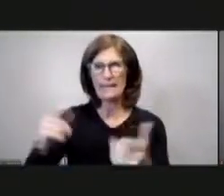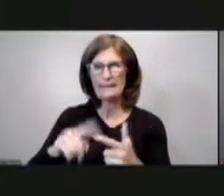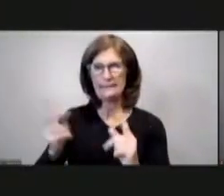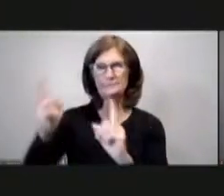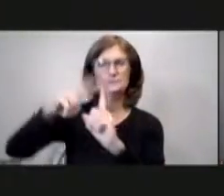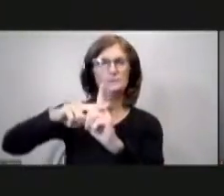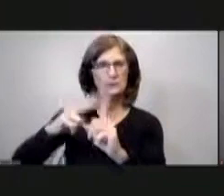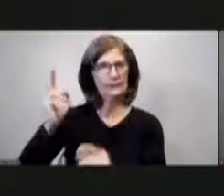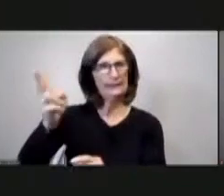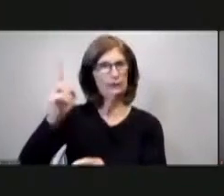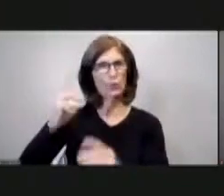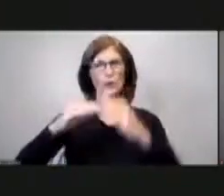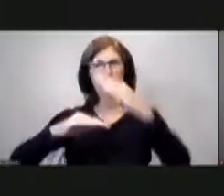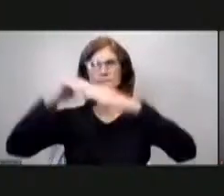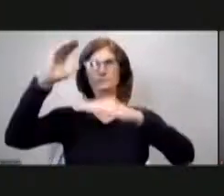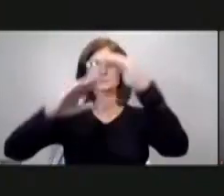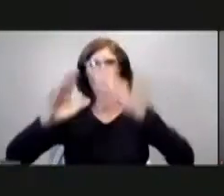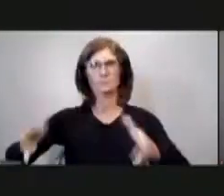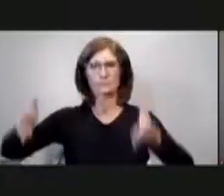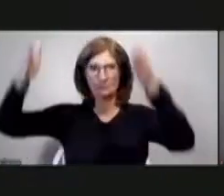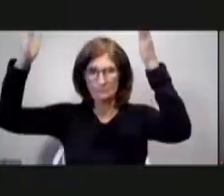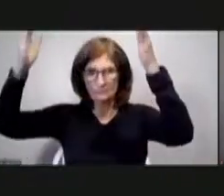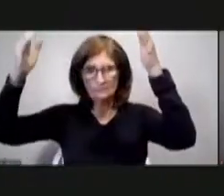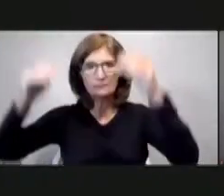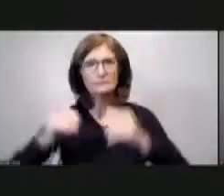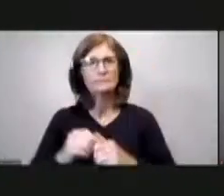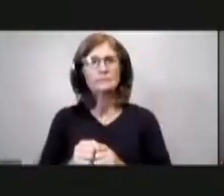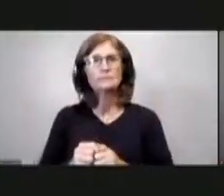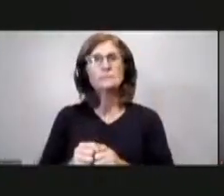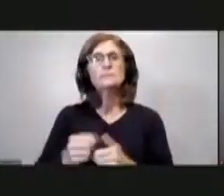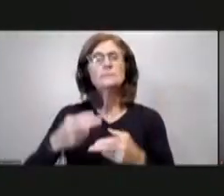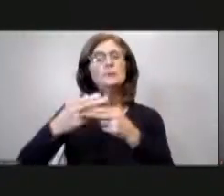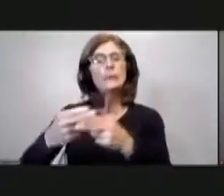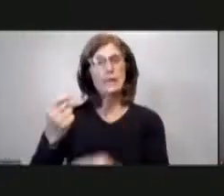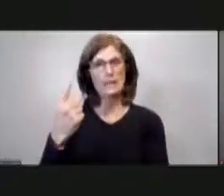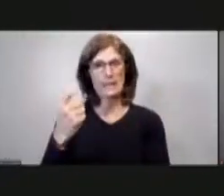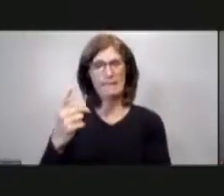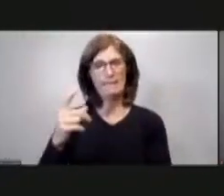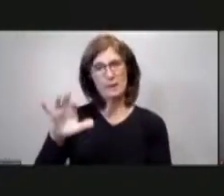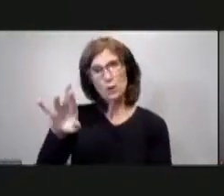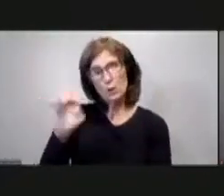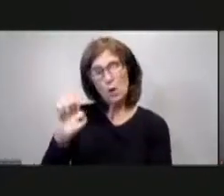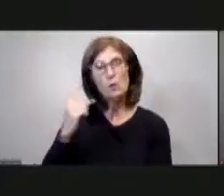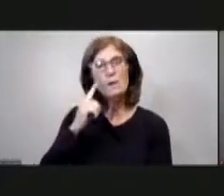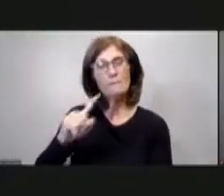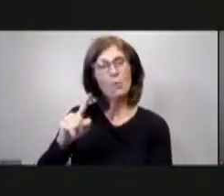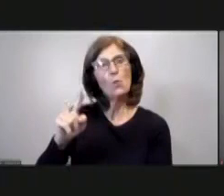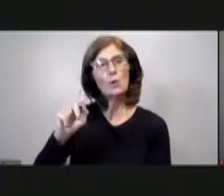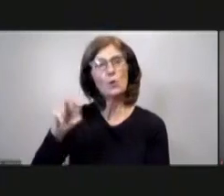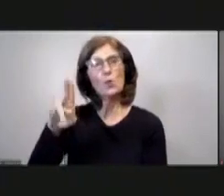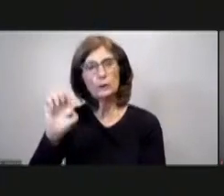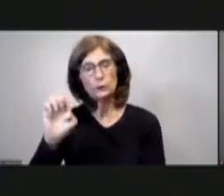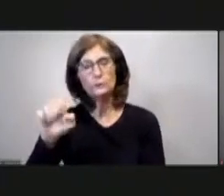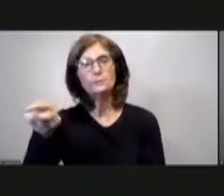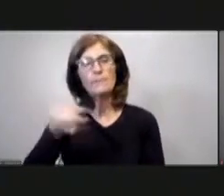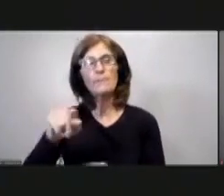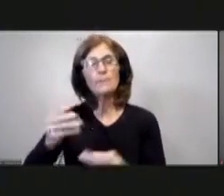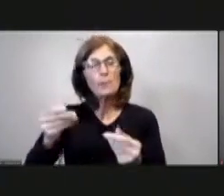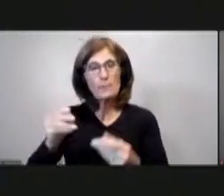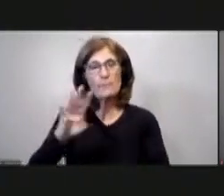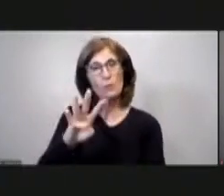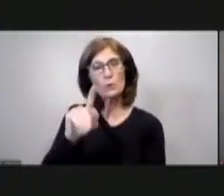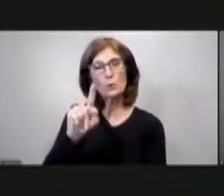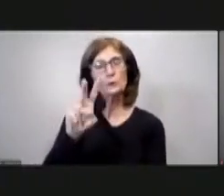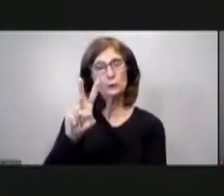historic structure as a historic structure under title 11 of the code of ordinances the certain property known as 412